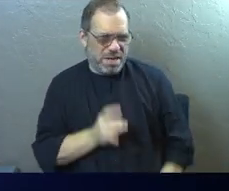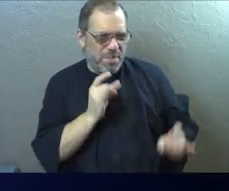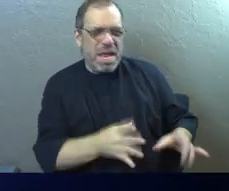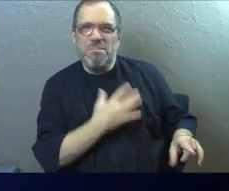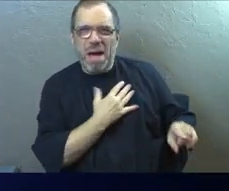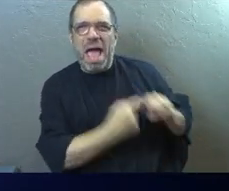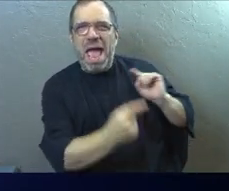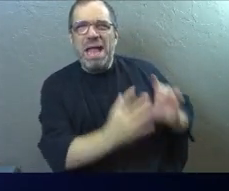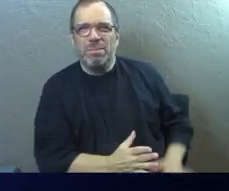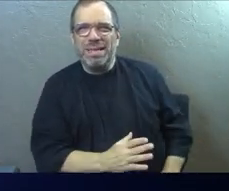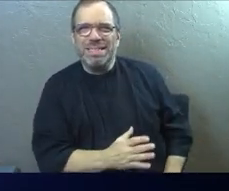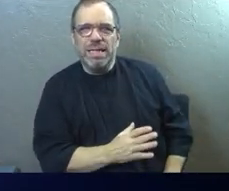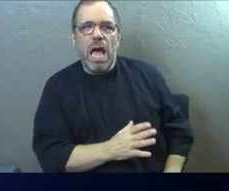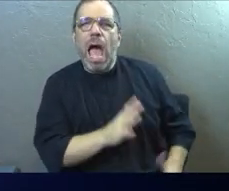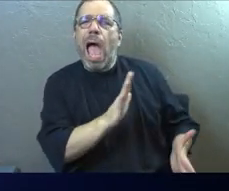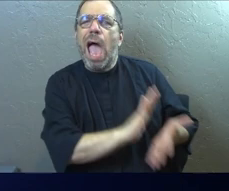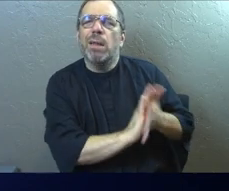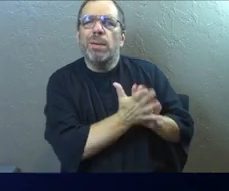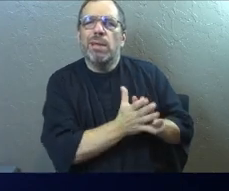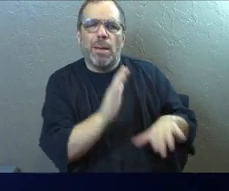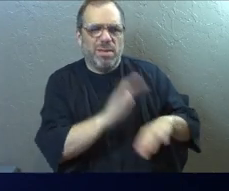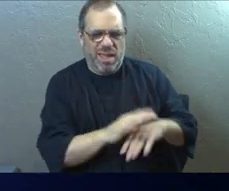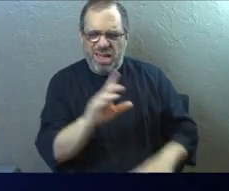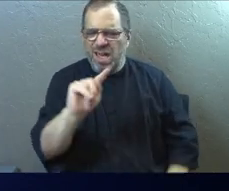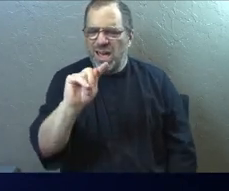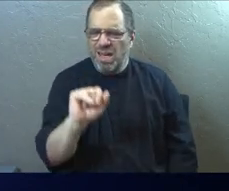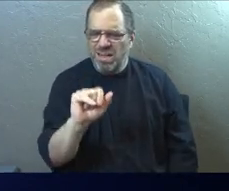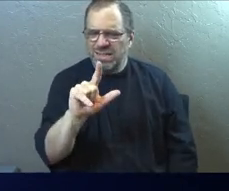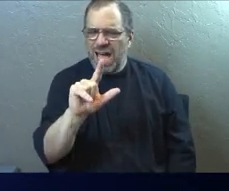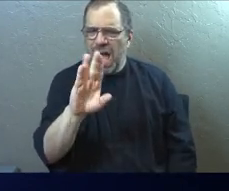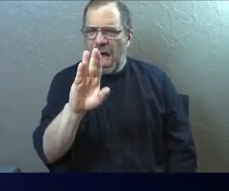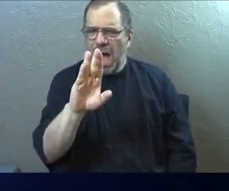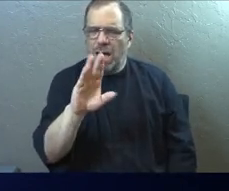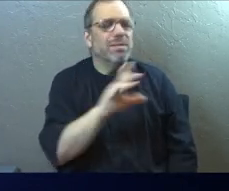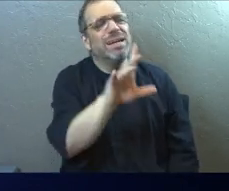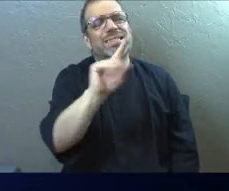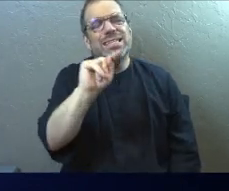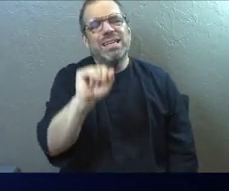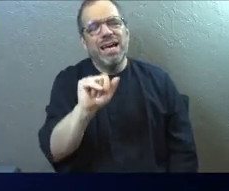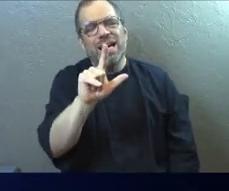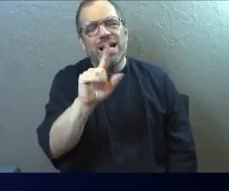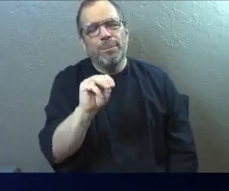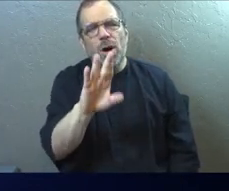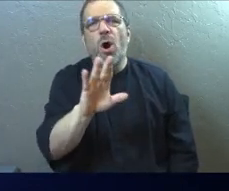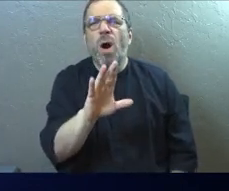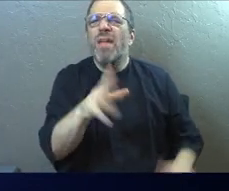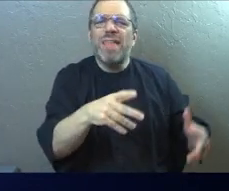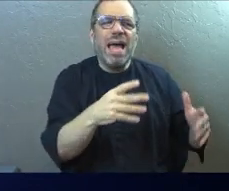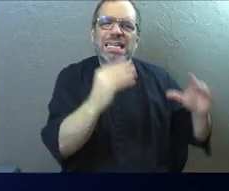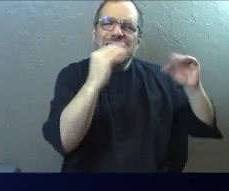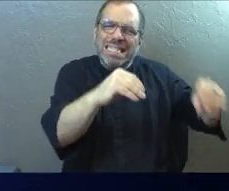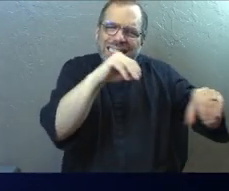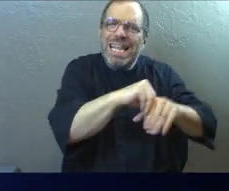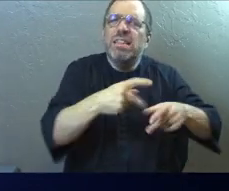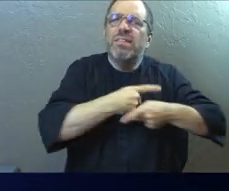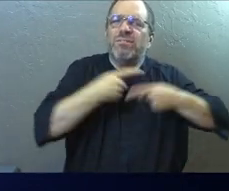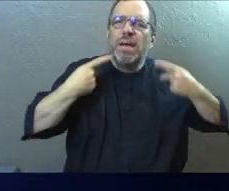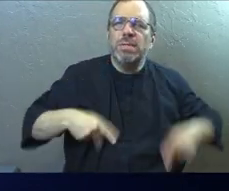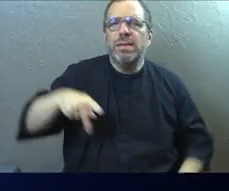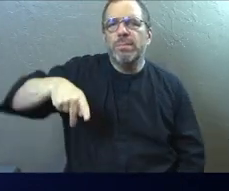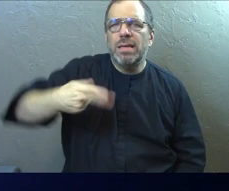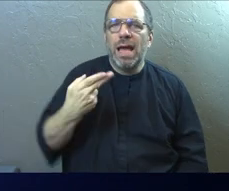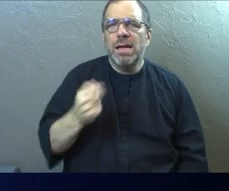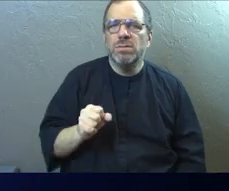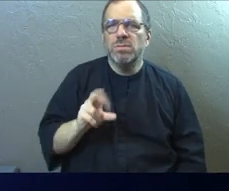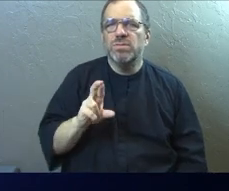hate my enemy. And it had become part of the Talmud, part of the verbal teaching of the Pharisees in that day and age.